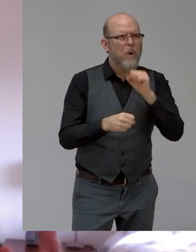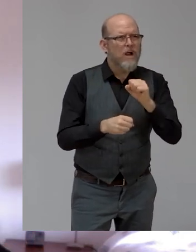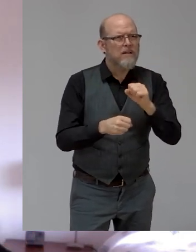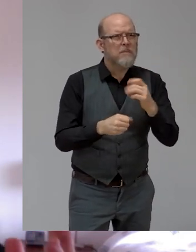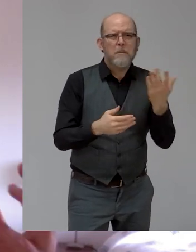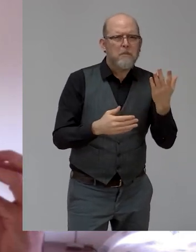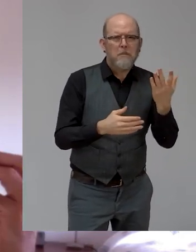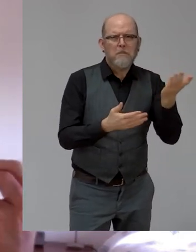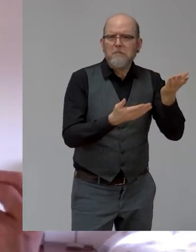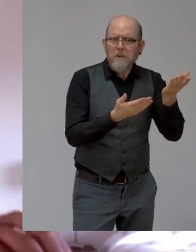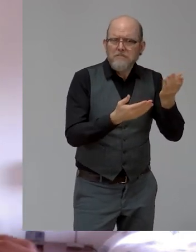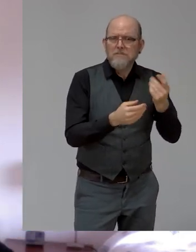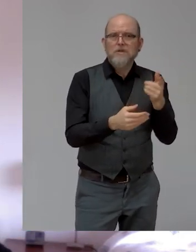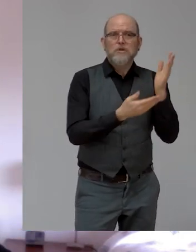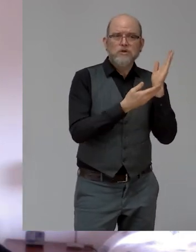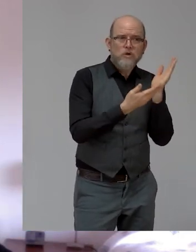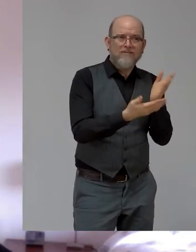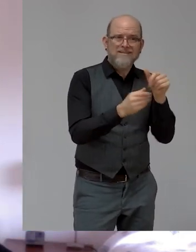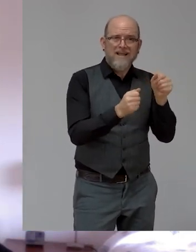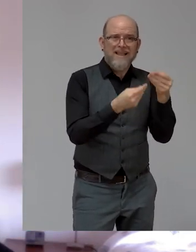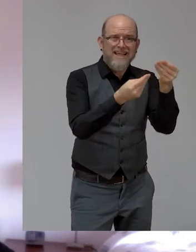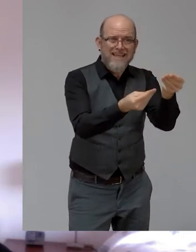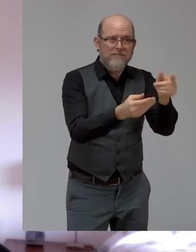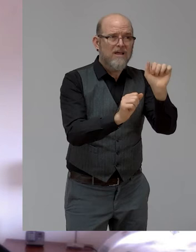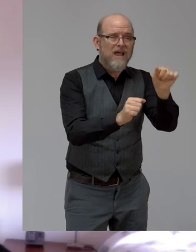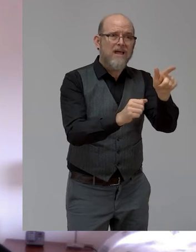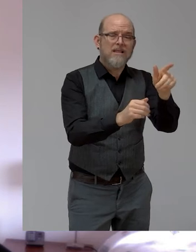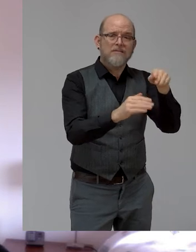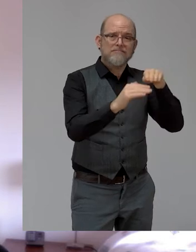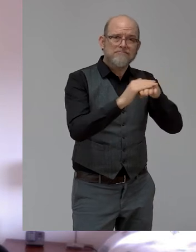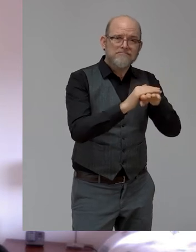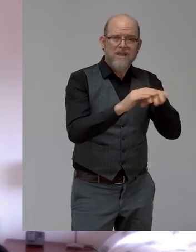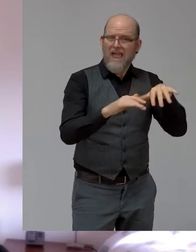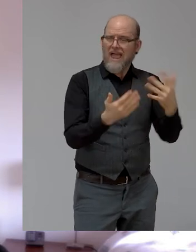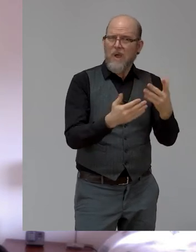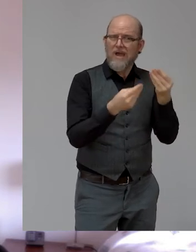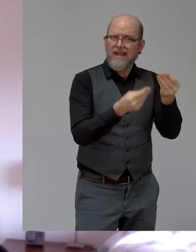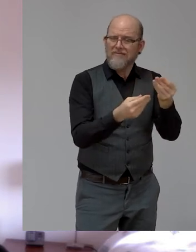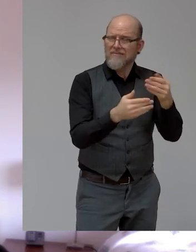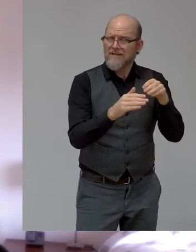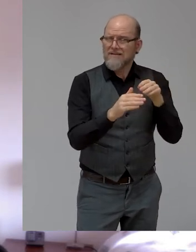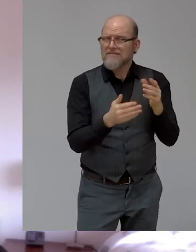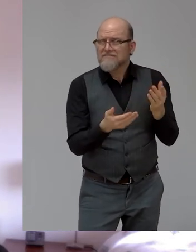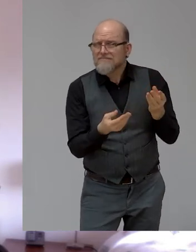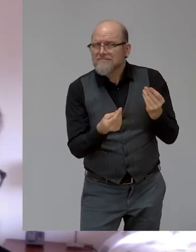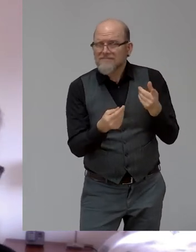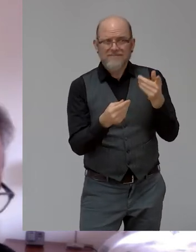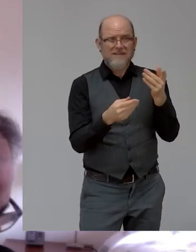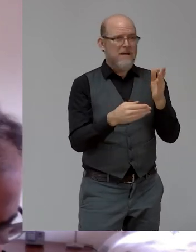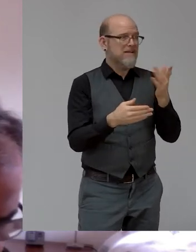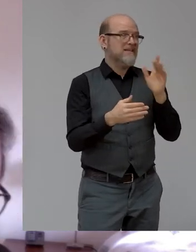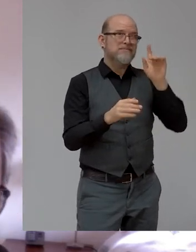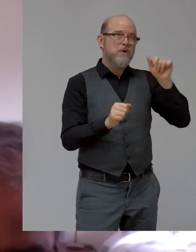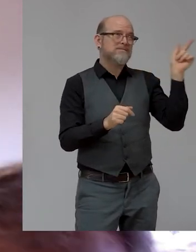truly relevant for them? There is a business reason to do this. And if the chief